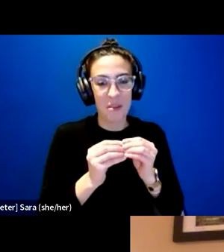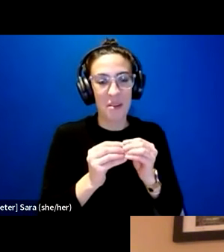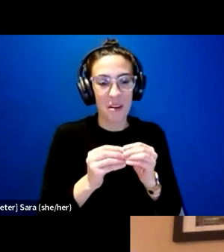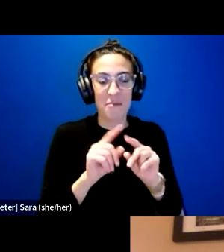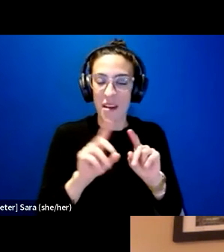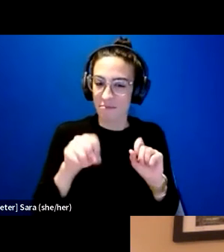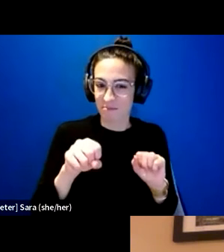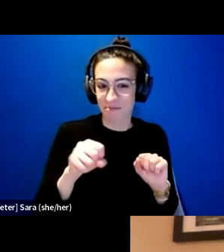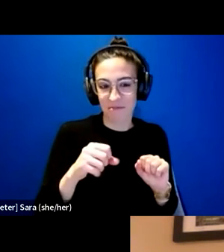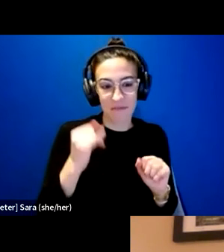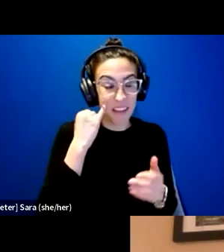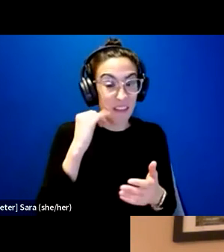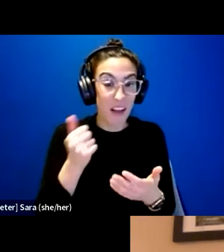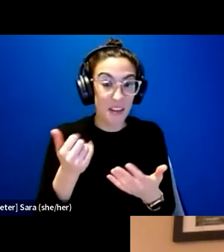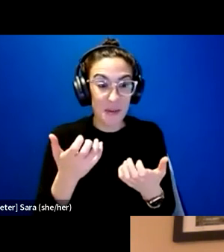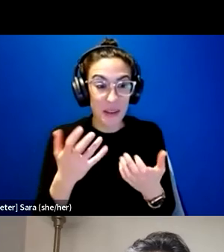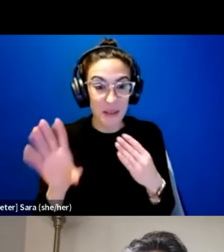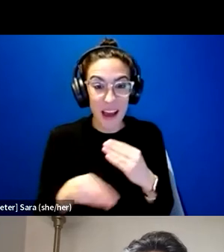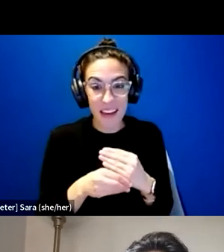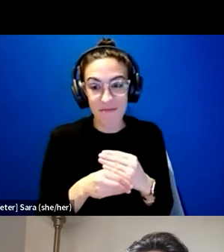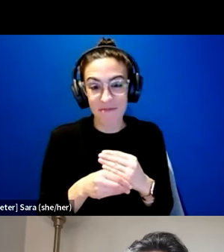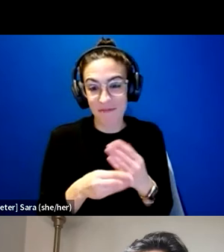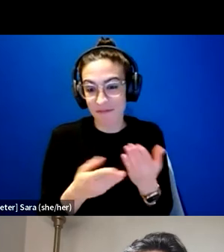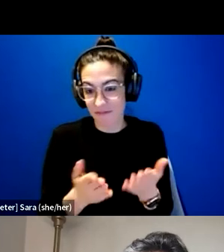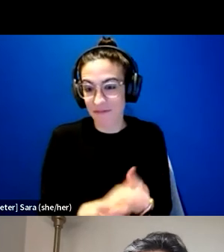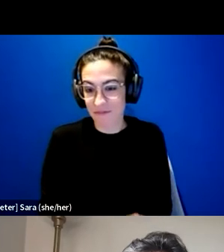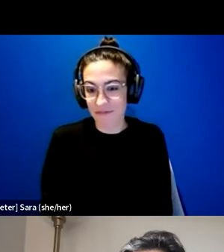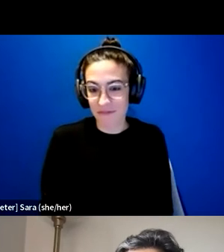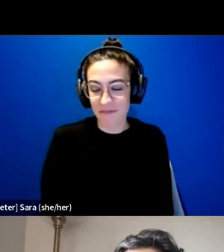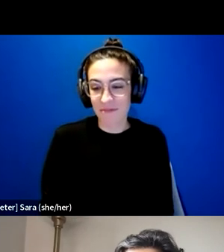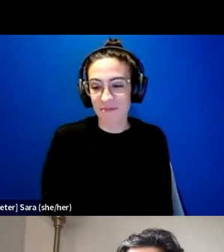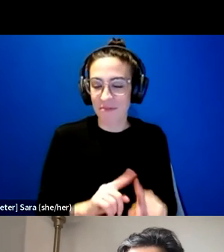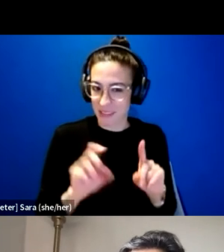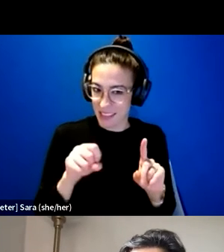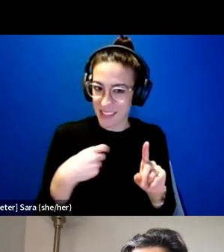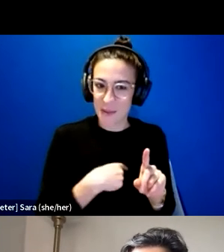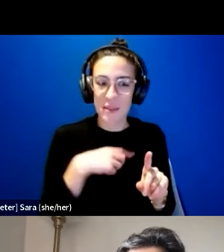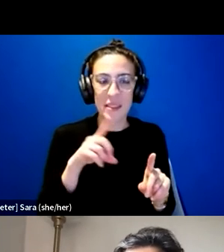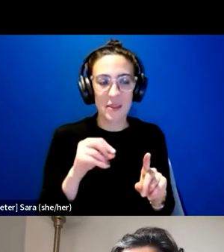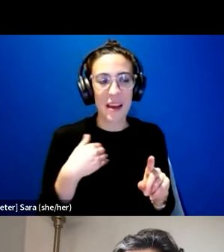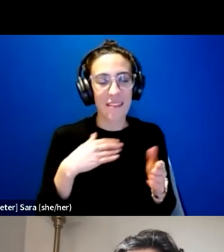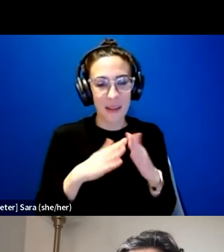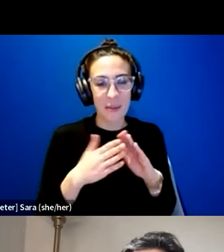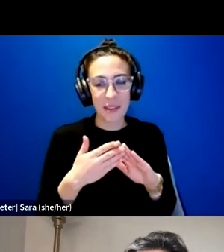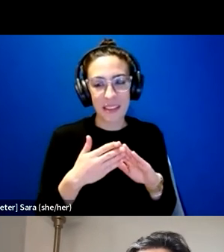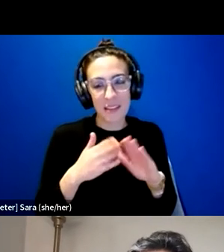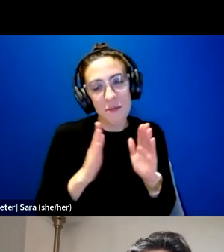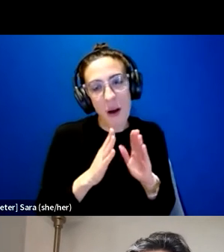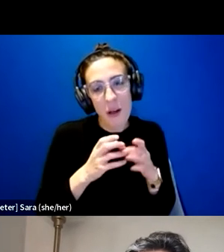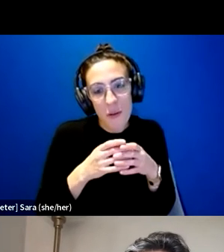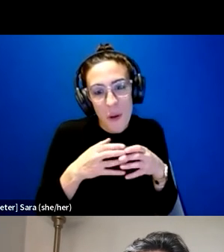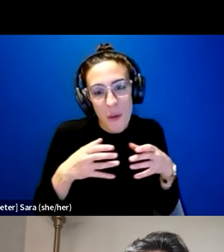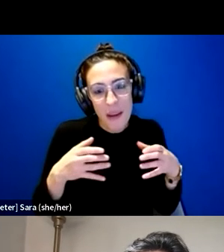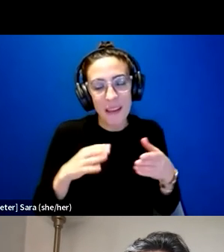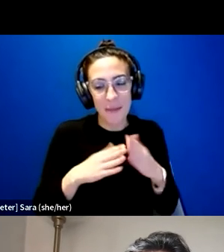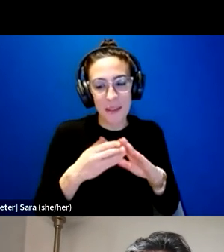yeah, if others want to join in this discussion. But I would say that yes, we do have a community, a small and growing community in